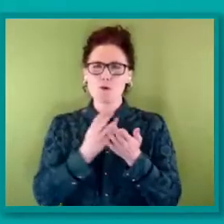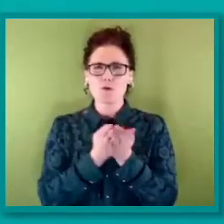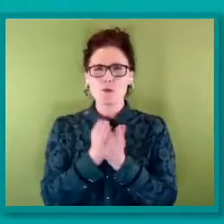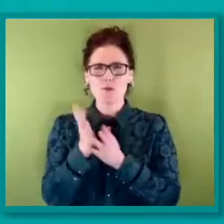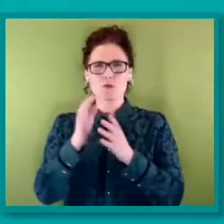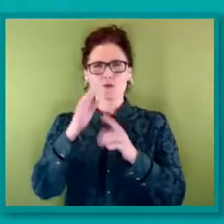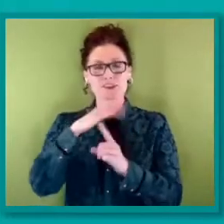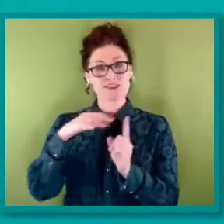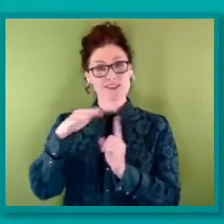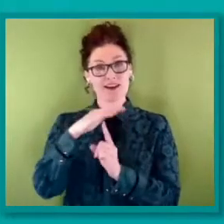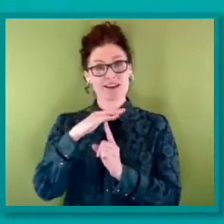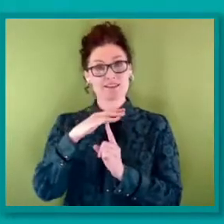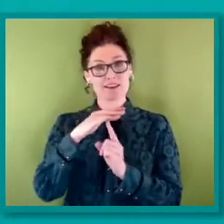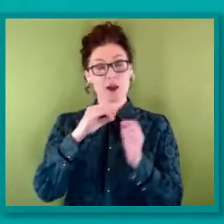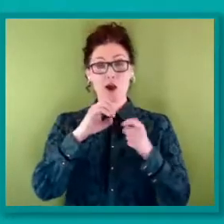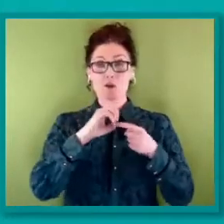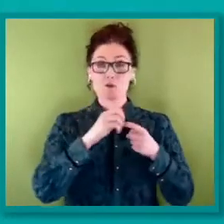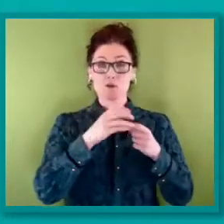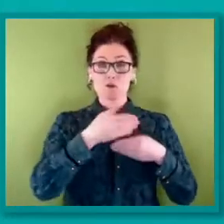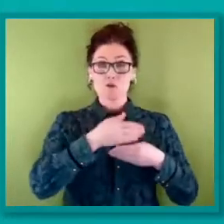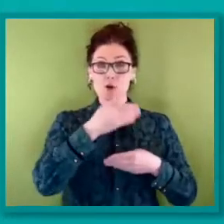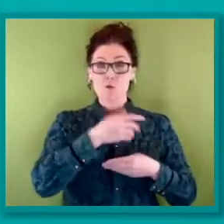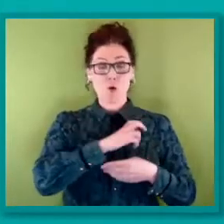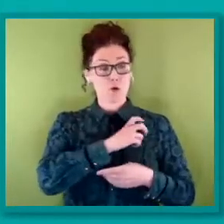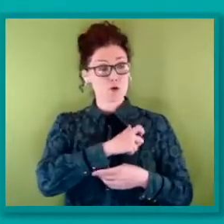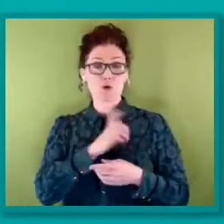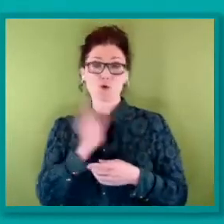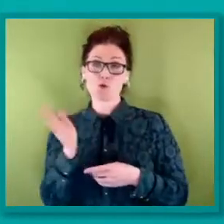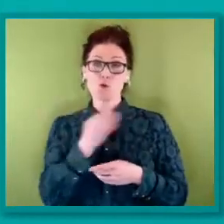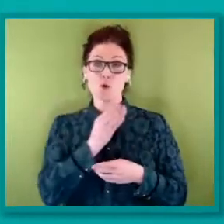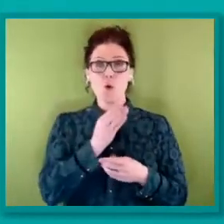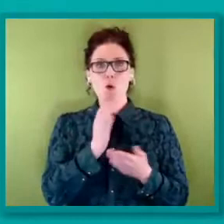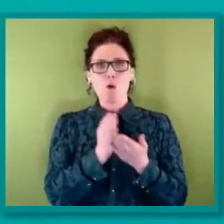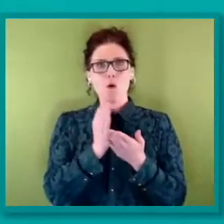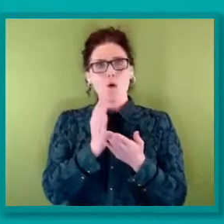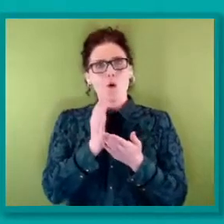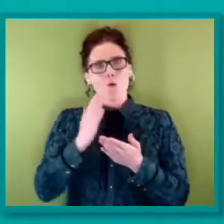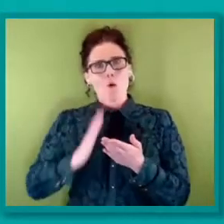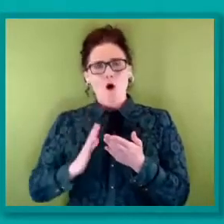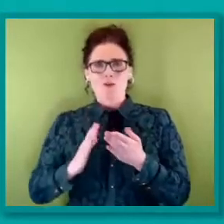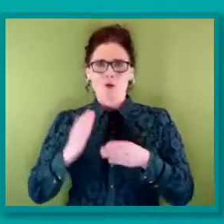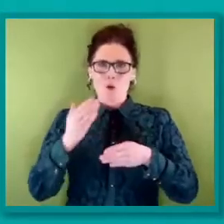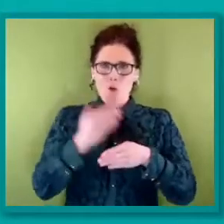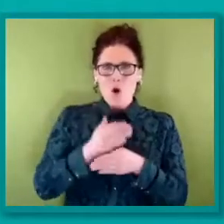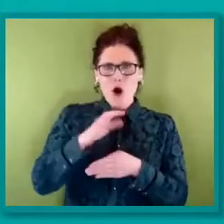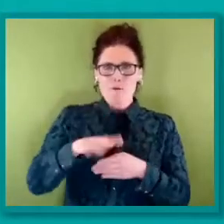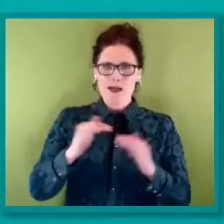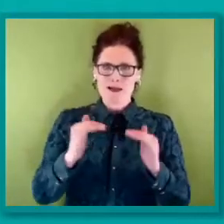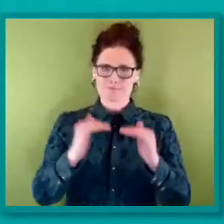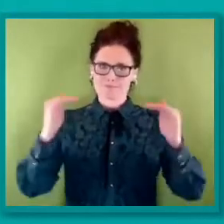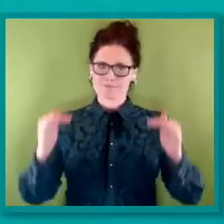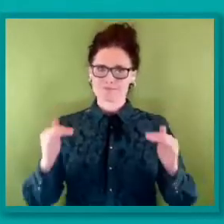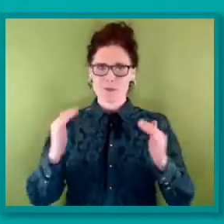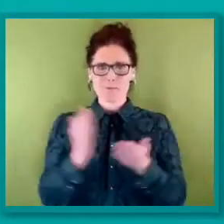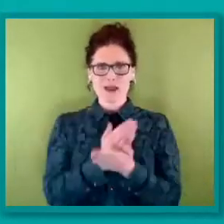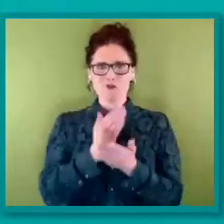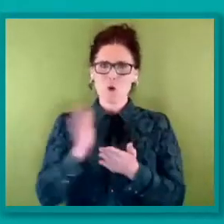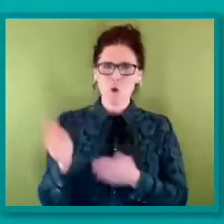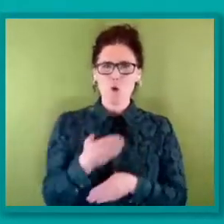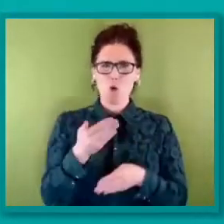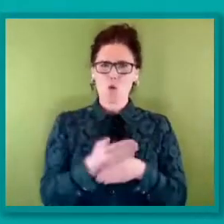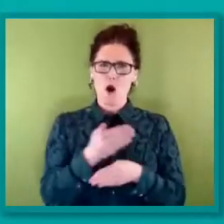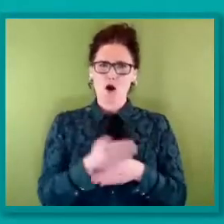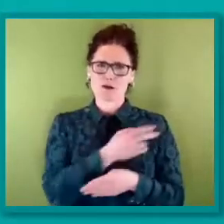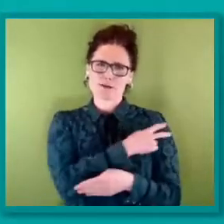inclusive, supportive workplace where all of us have the protection and support we need to thrive. And I think we can cut together, imagine